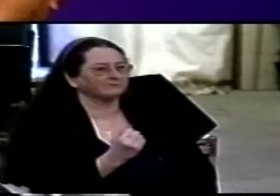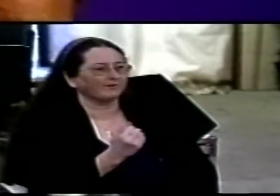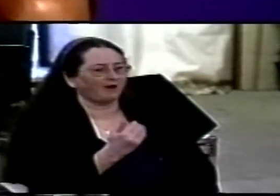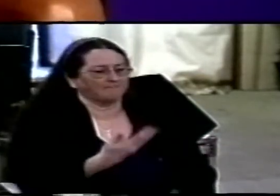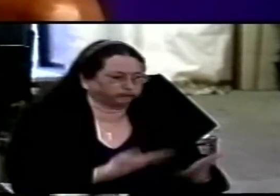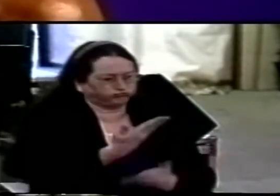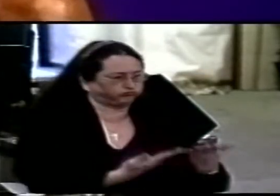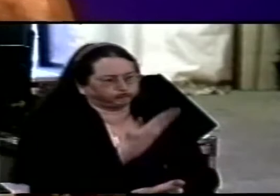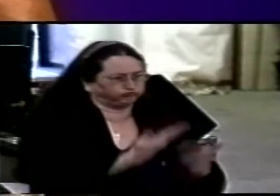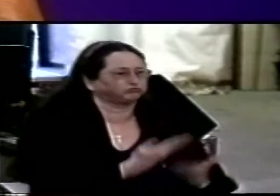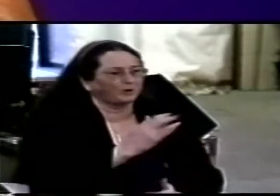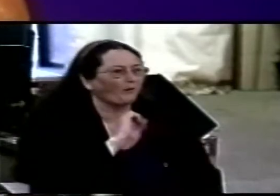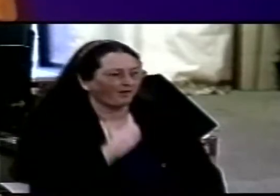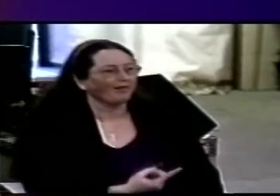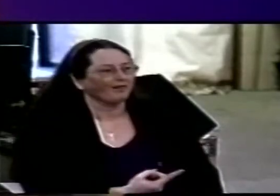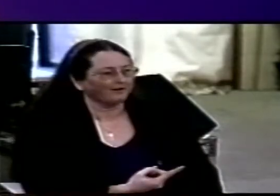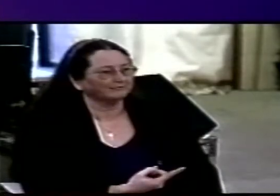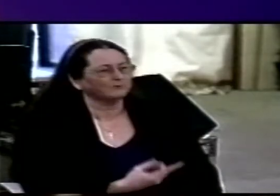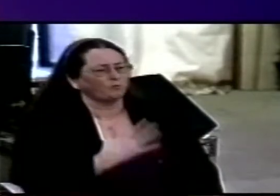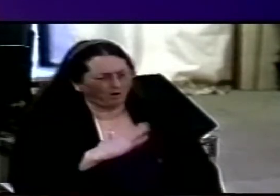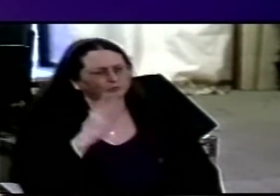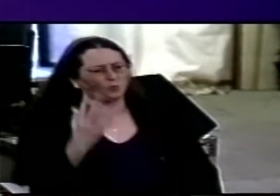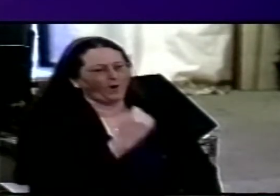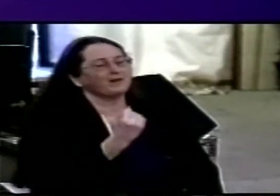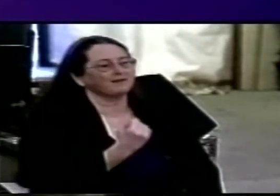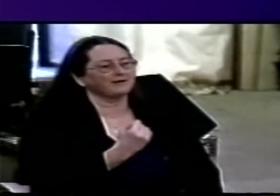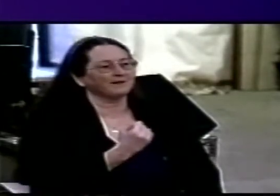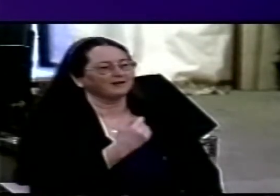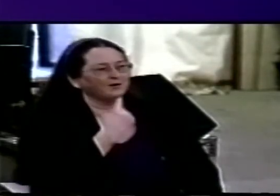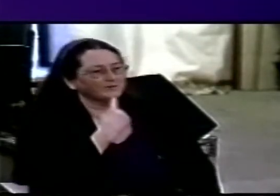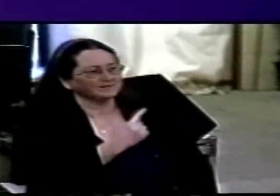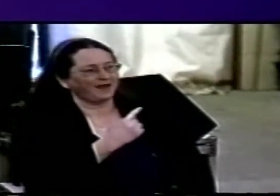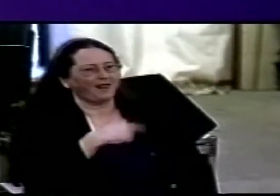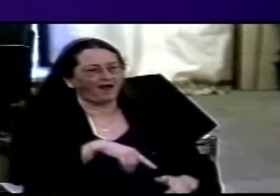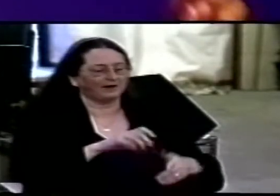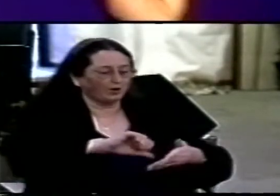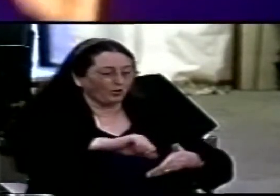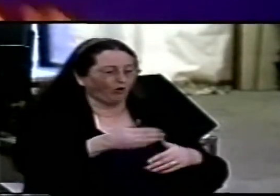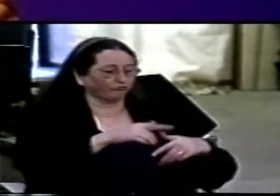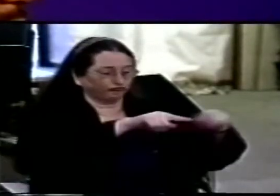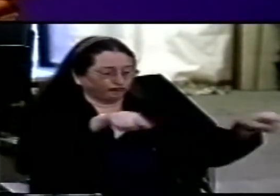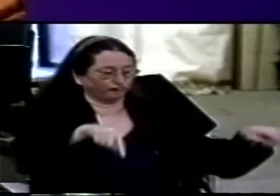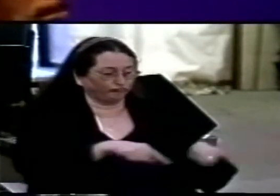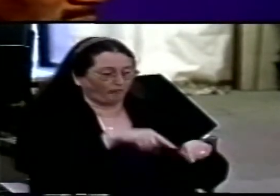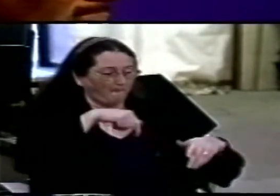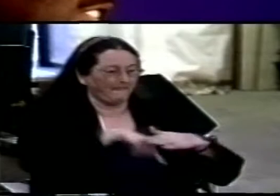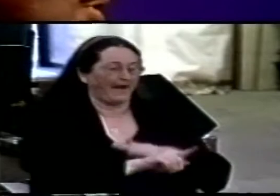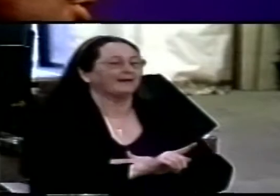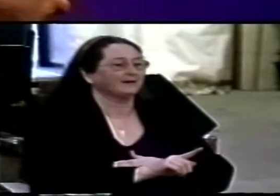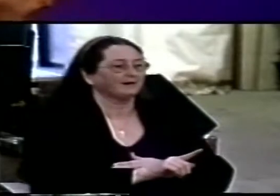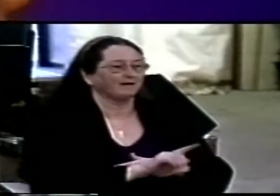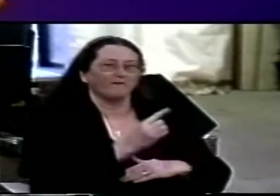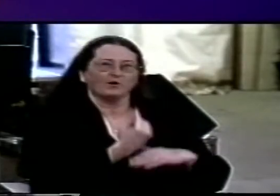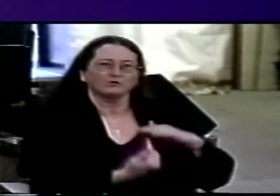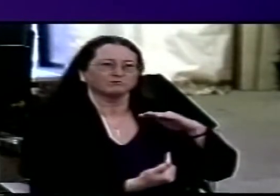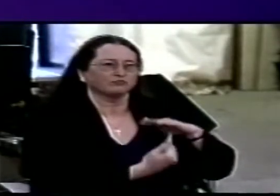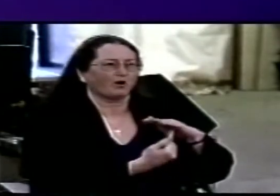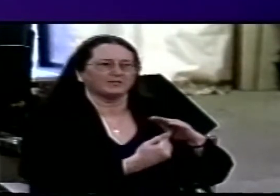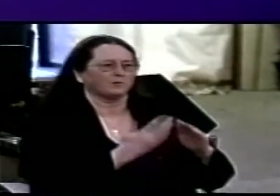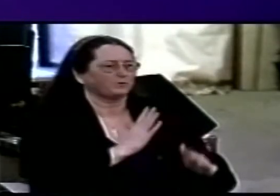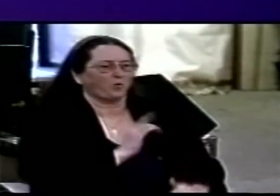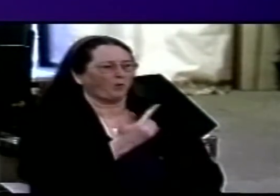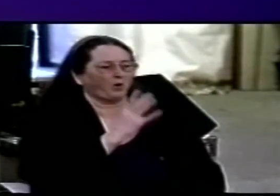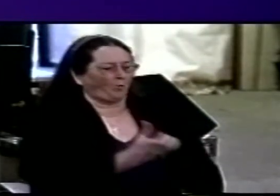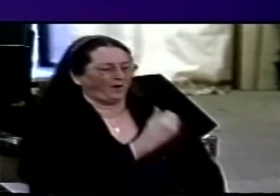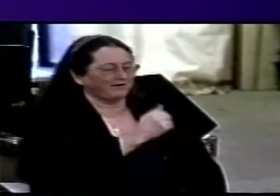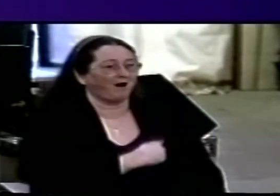we want to win the argument put us in a dispute in a locked room and our first priority is not to win the heart